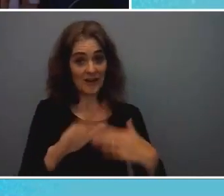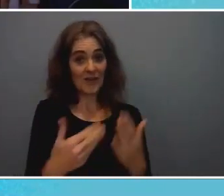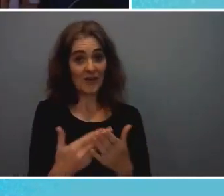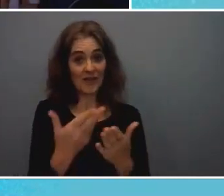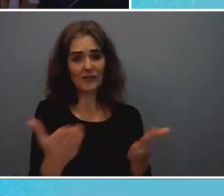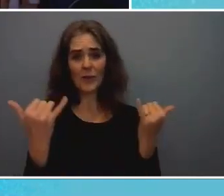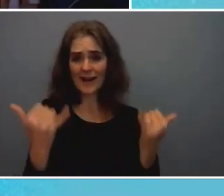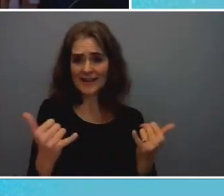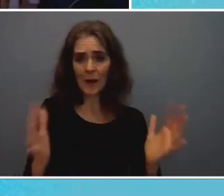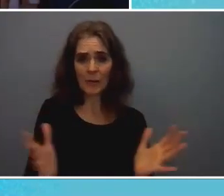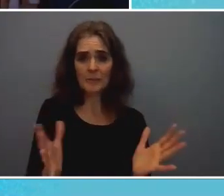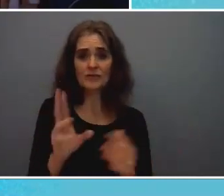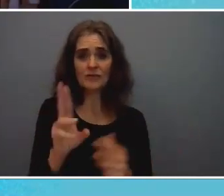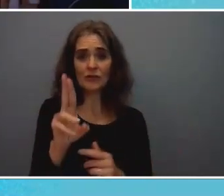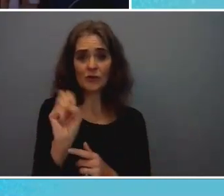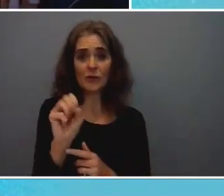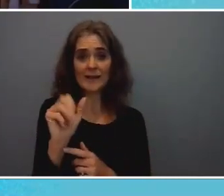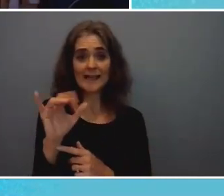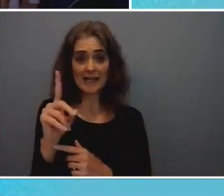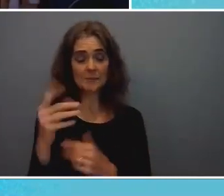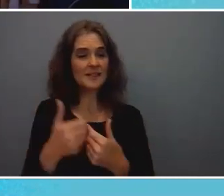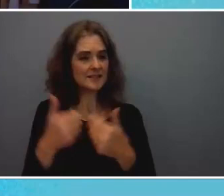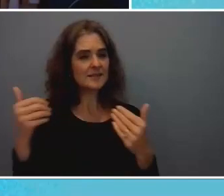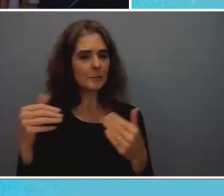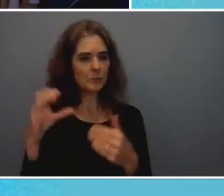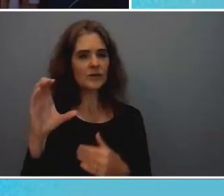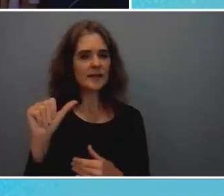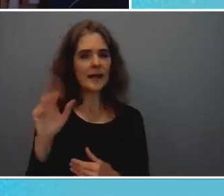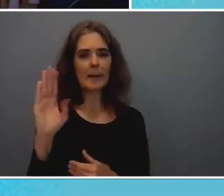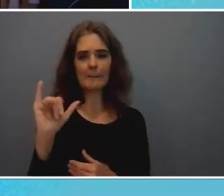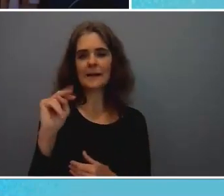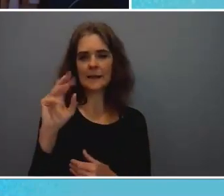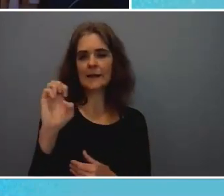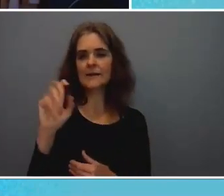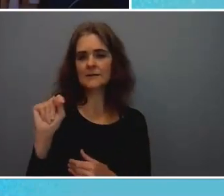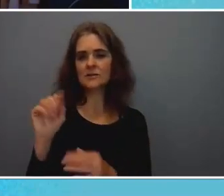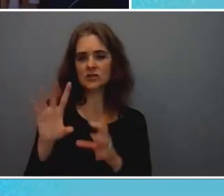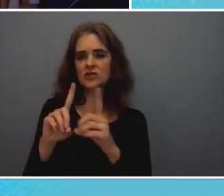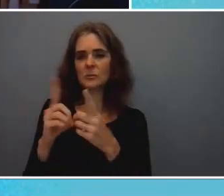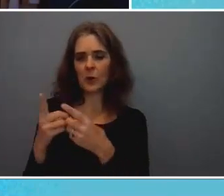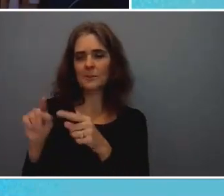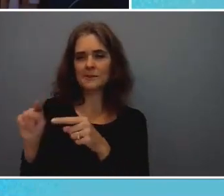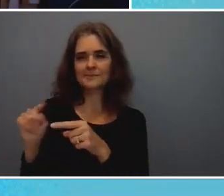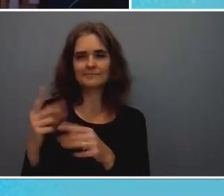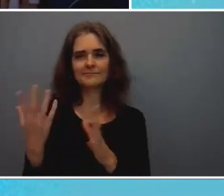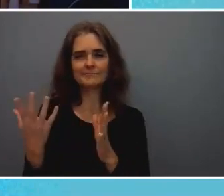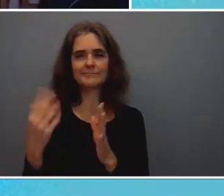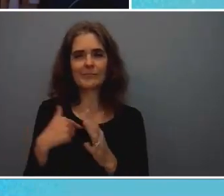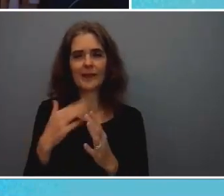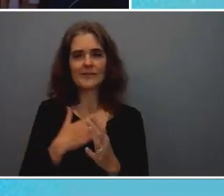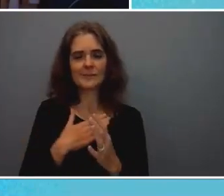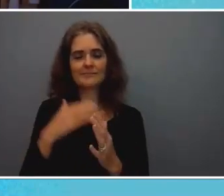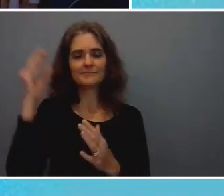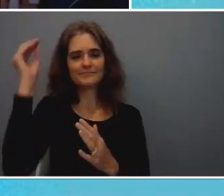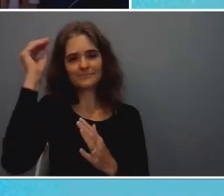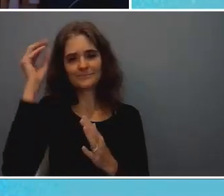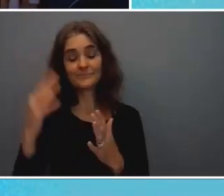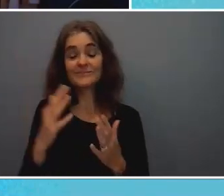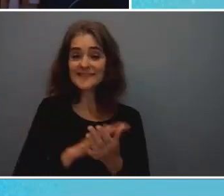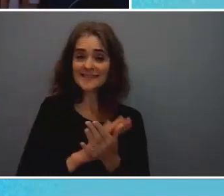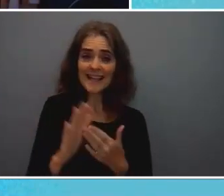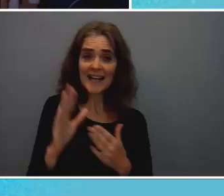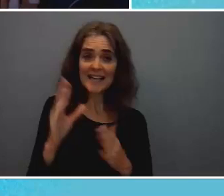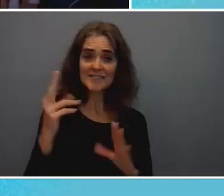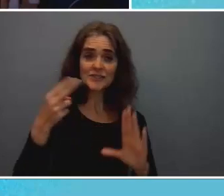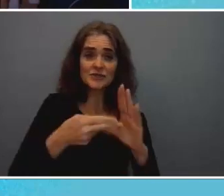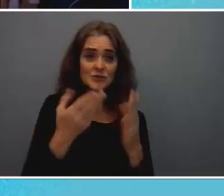now push for usa to be a separate cabinet department uh but it's uh nice to be here even if it has to be virtually something